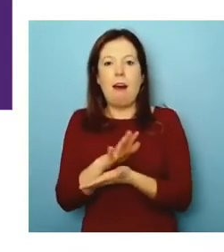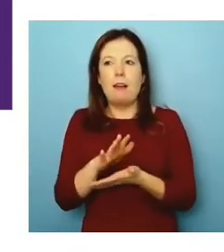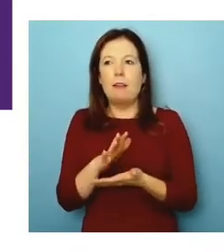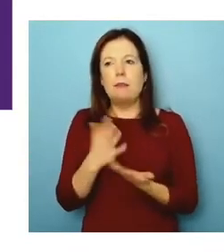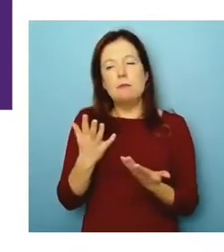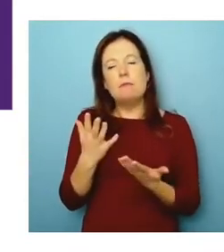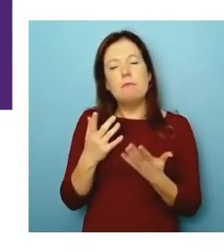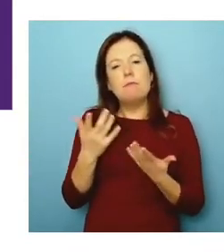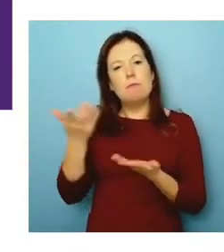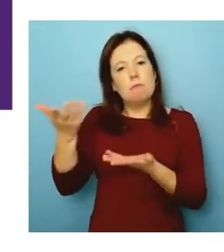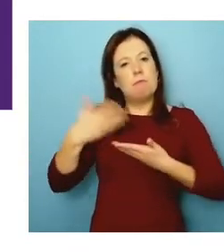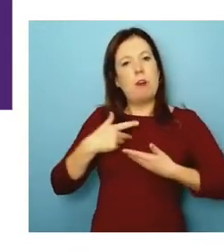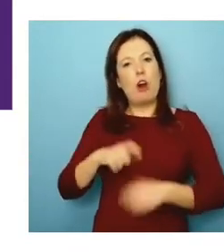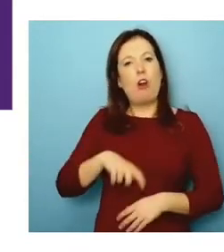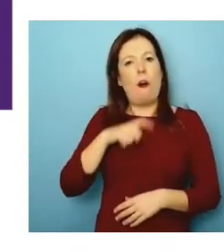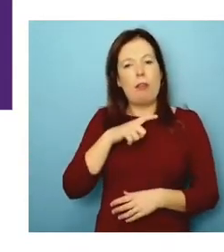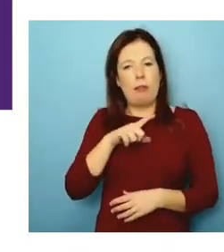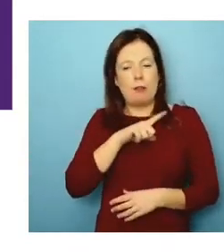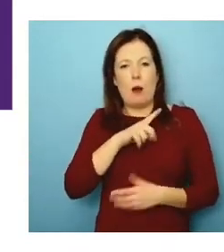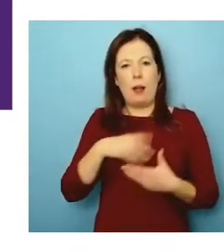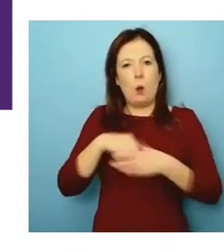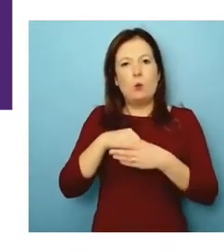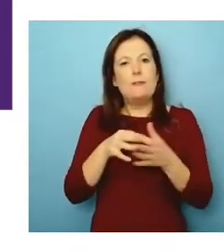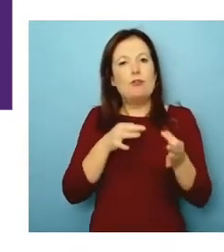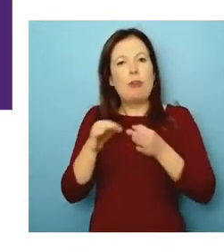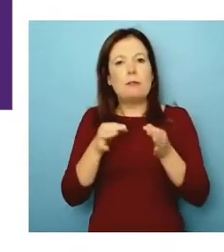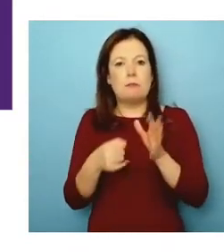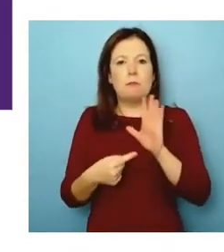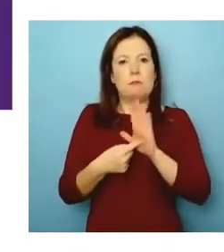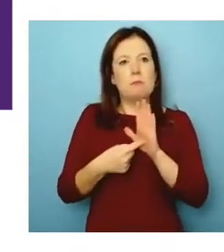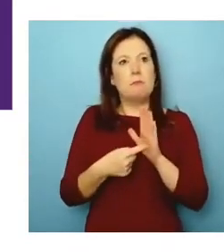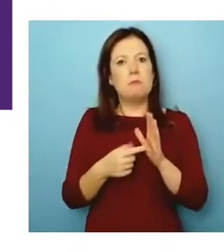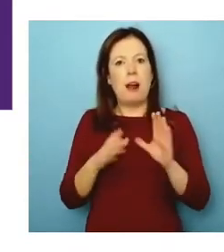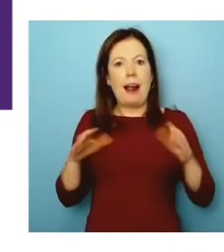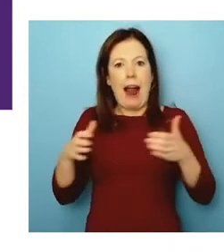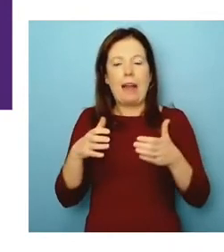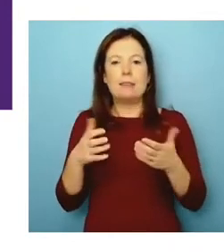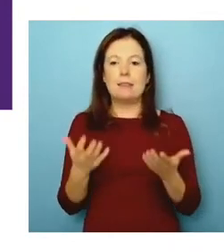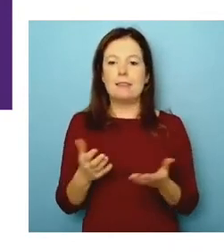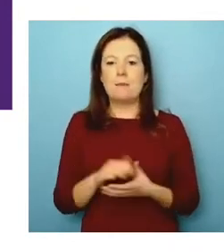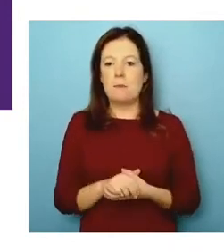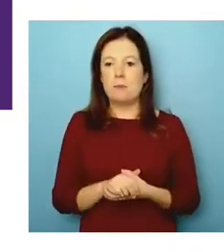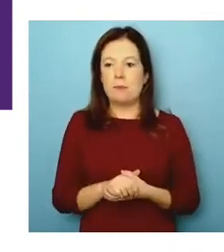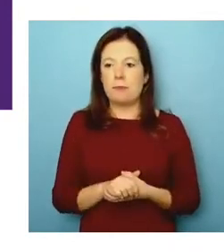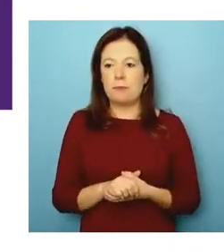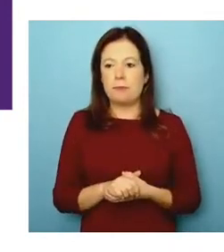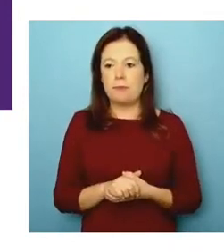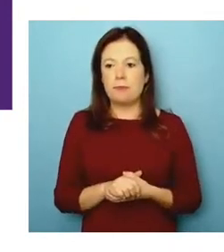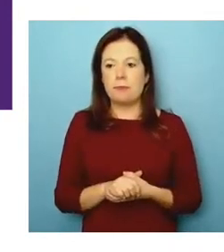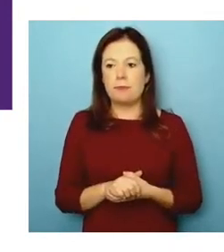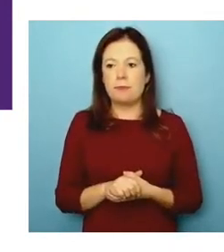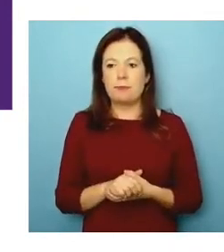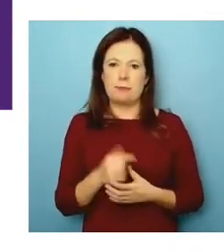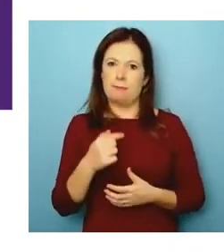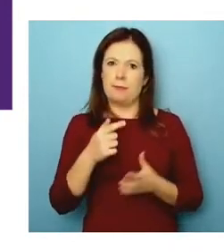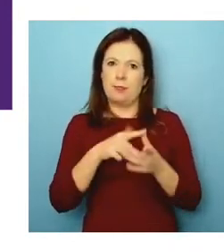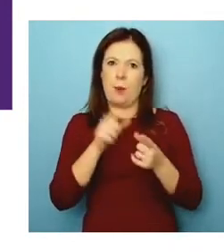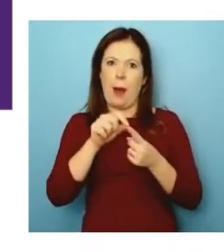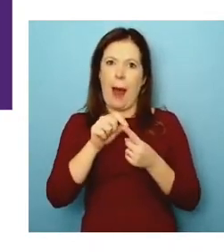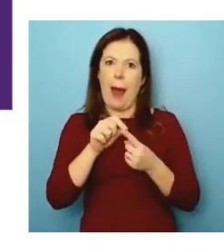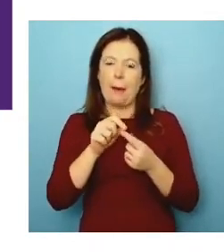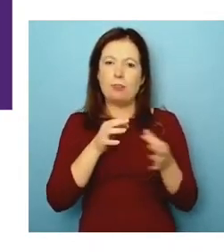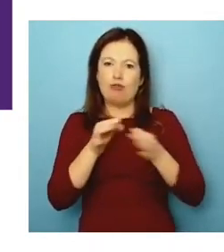in doing an inclusive strategy as well and knowing we took the classroom. And we, for years, resisted the app strategy